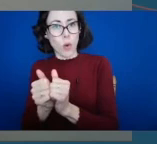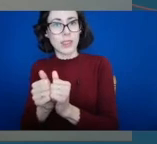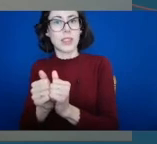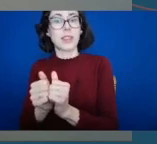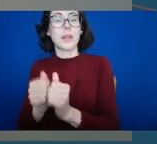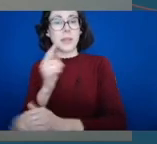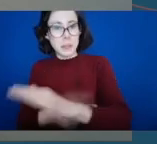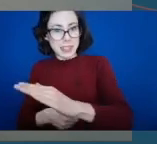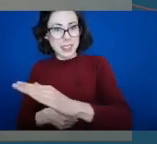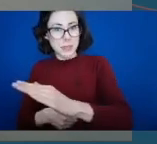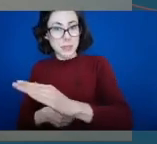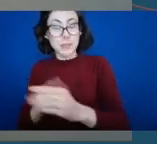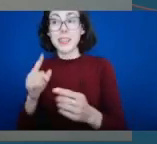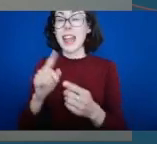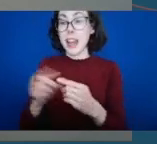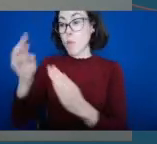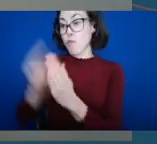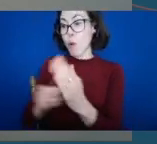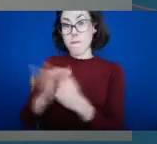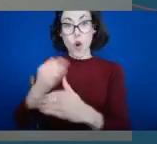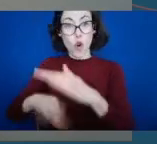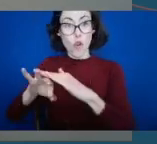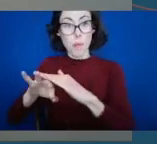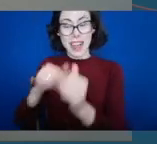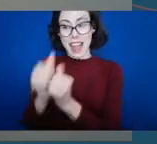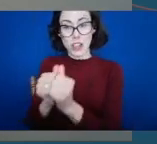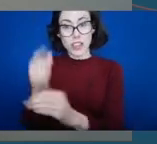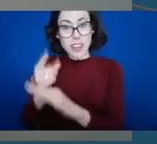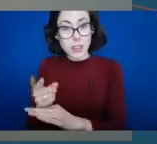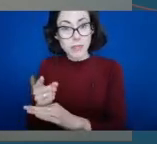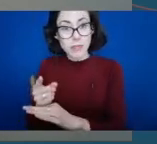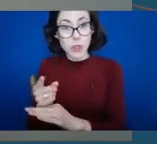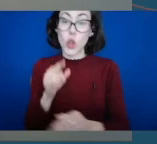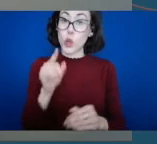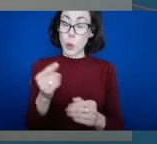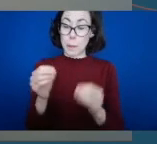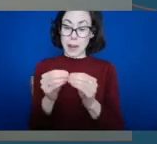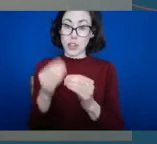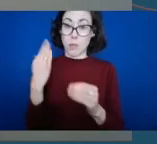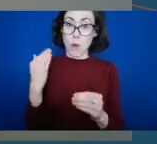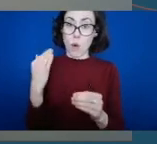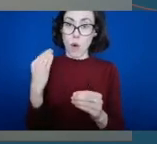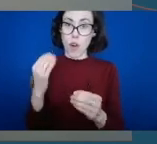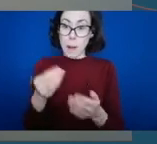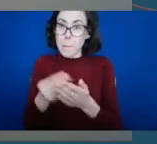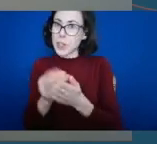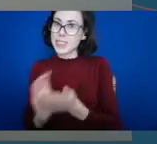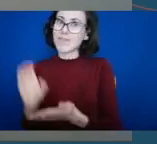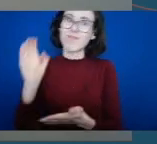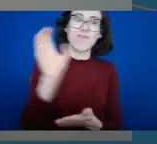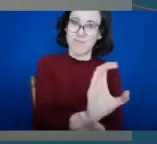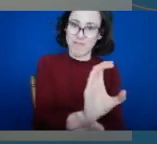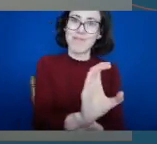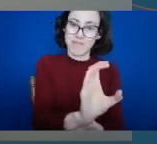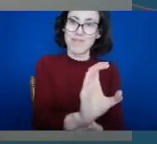the program for government. And also what you mentioned previously in relation to the investment and the inclusive element embedded